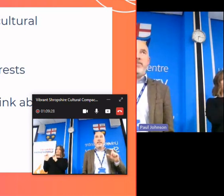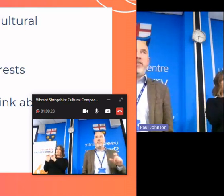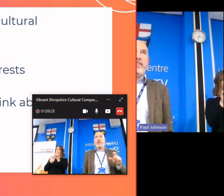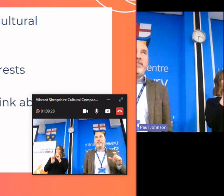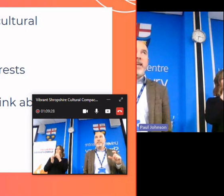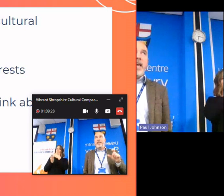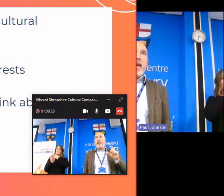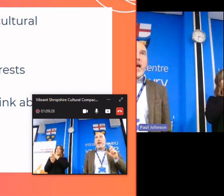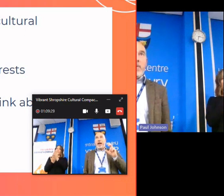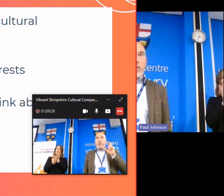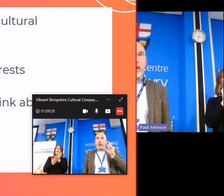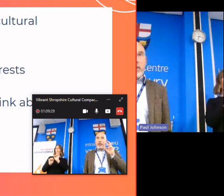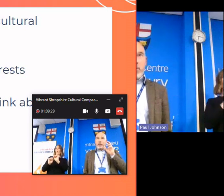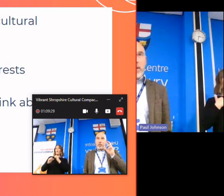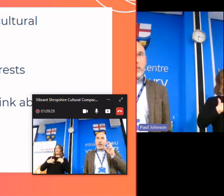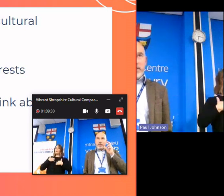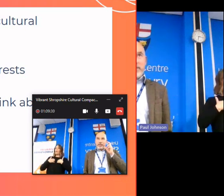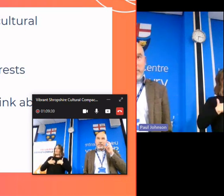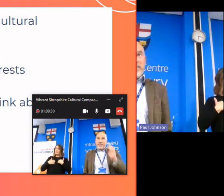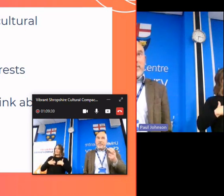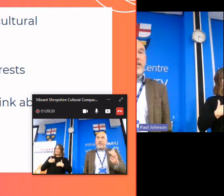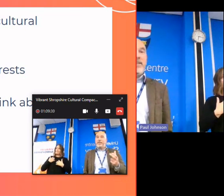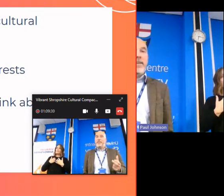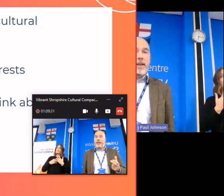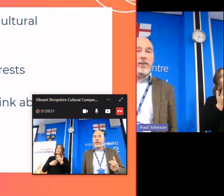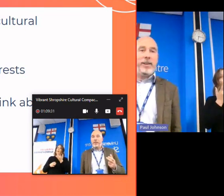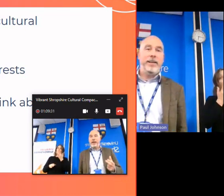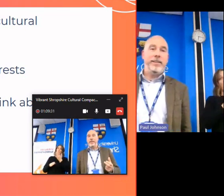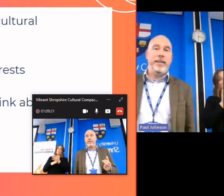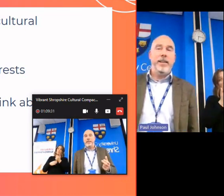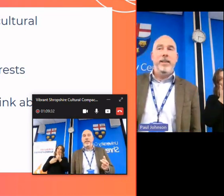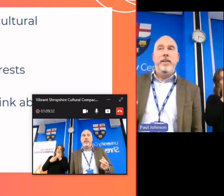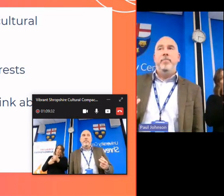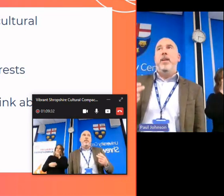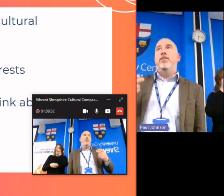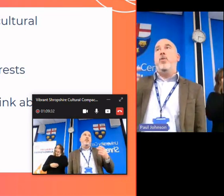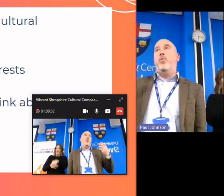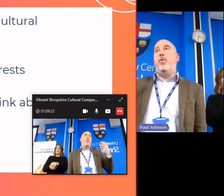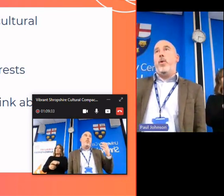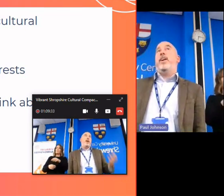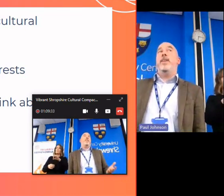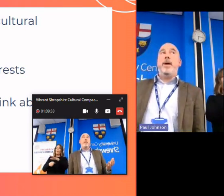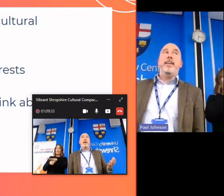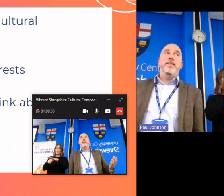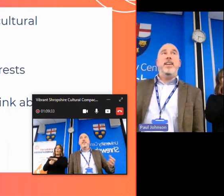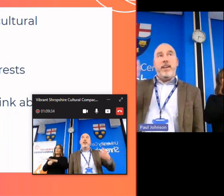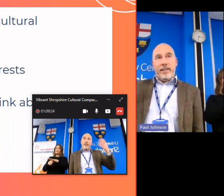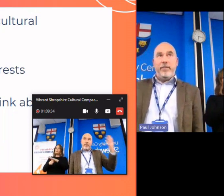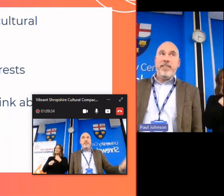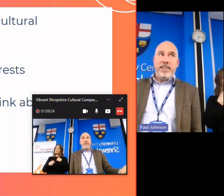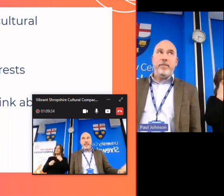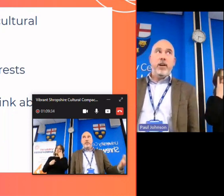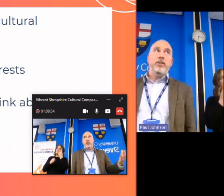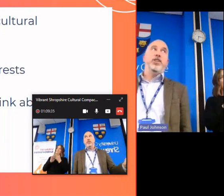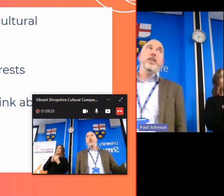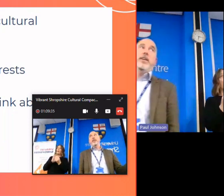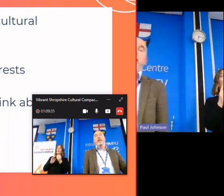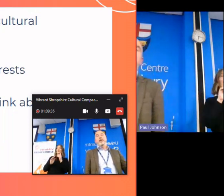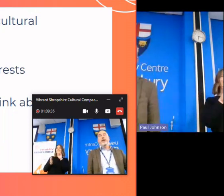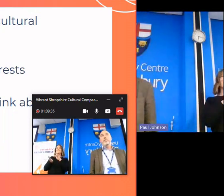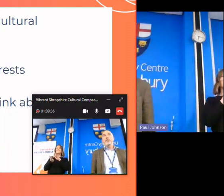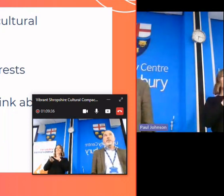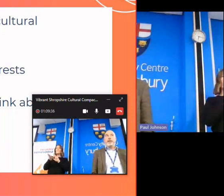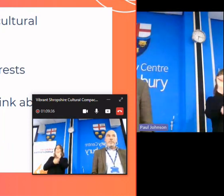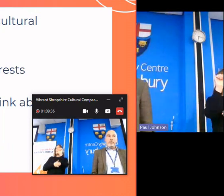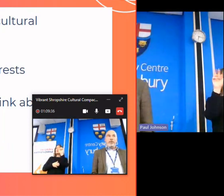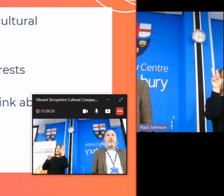sectors and interests and work in a way which is specific to that locality so the way i think about it is the idea of the city of culture